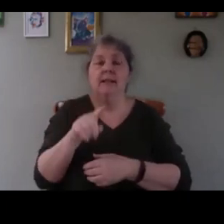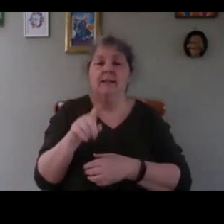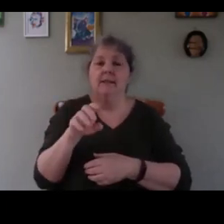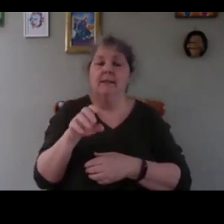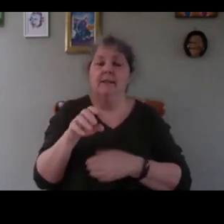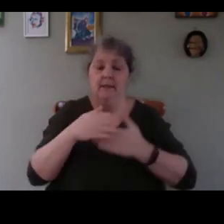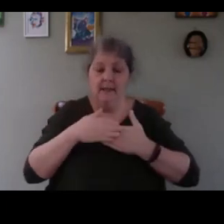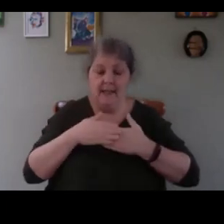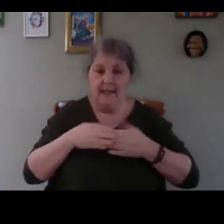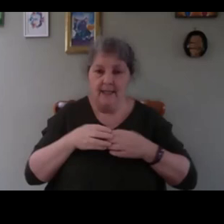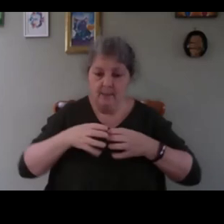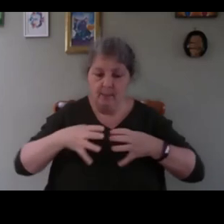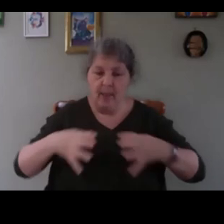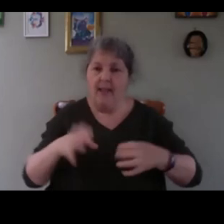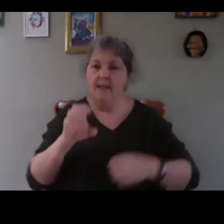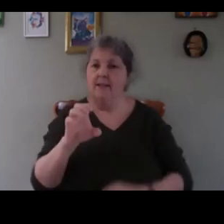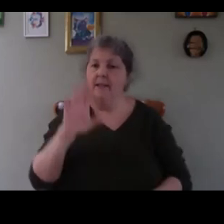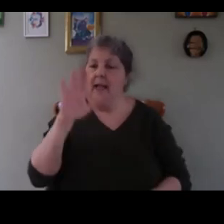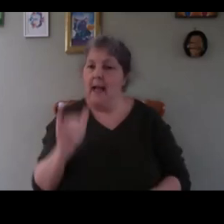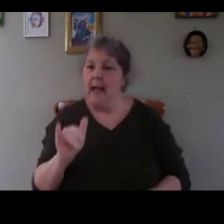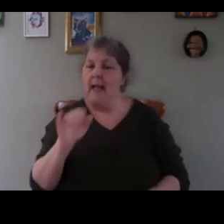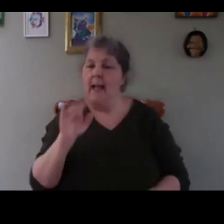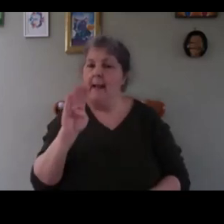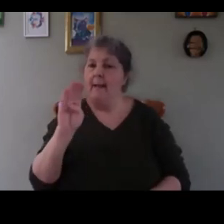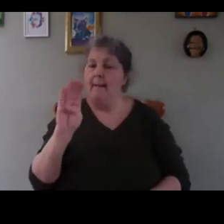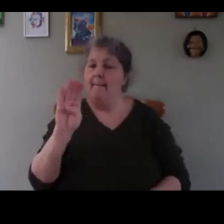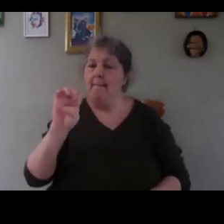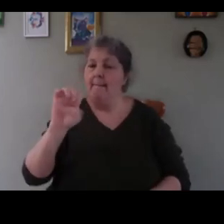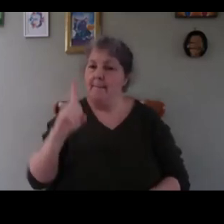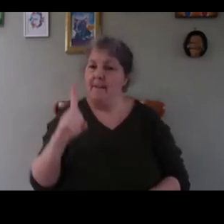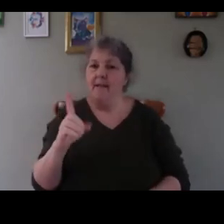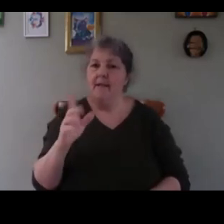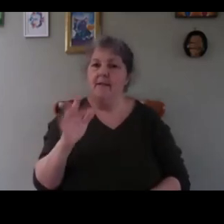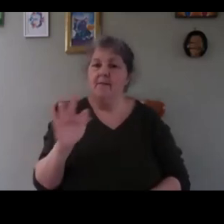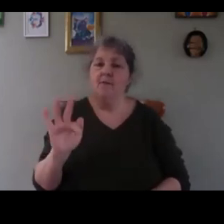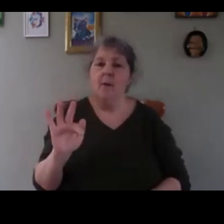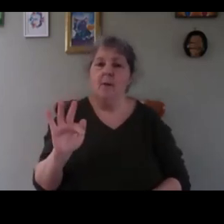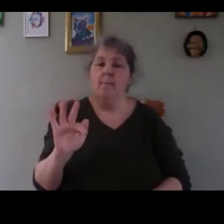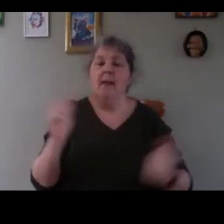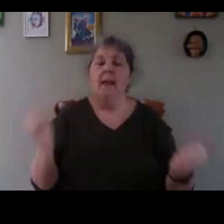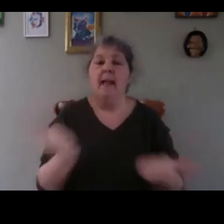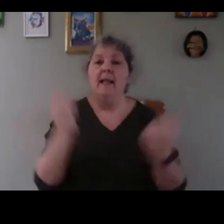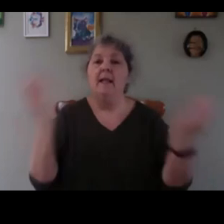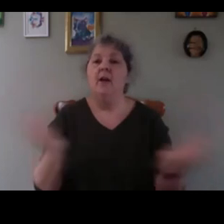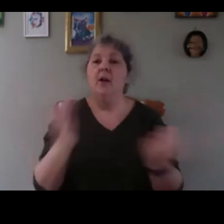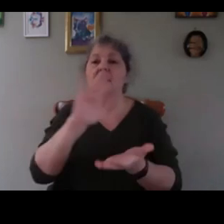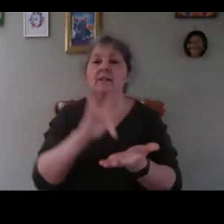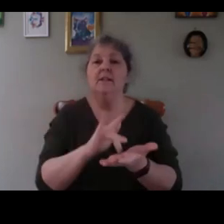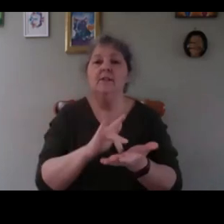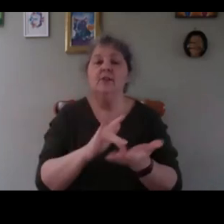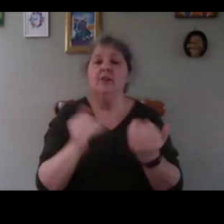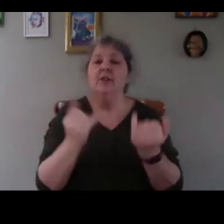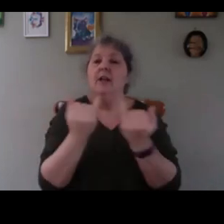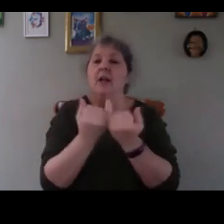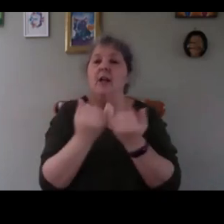clay bead from any garden center they are like small clay beads